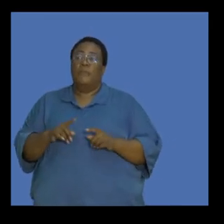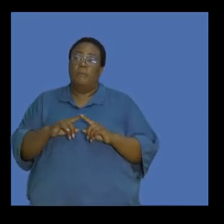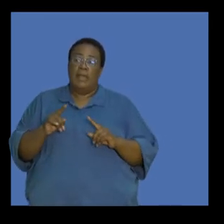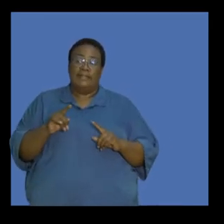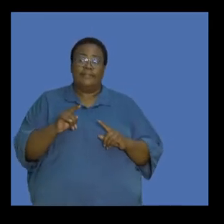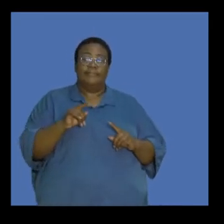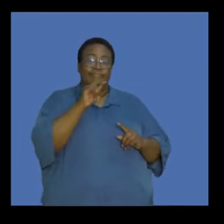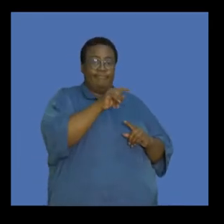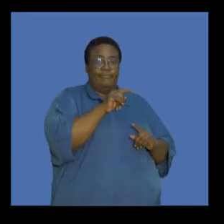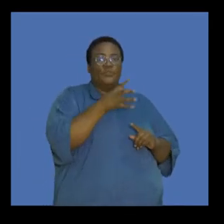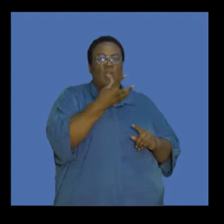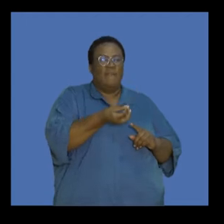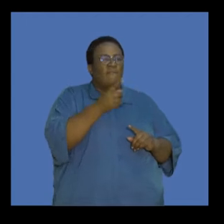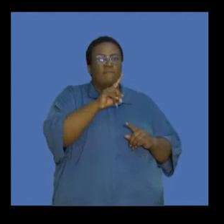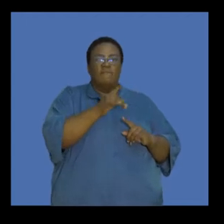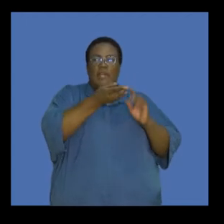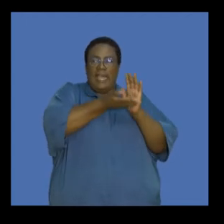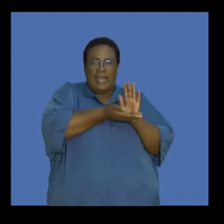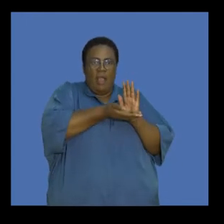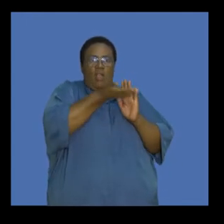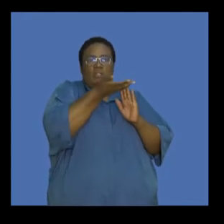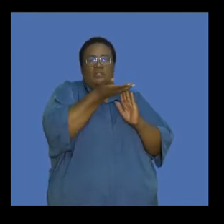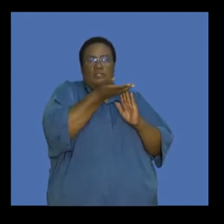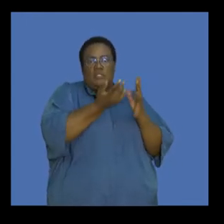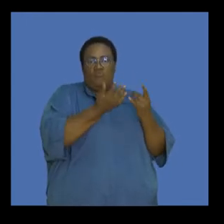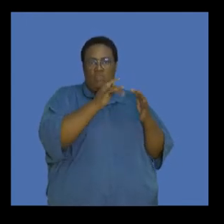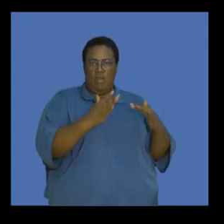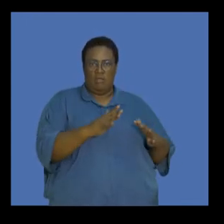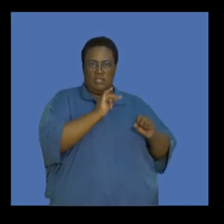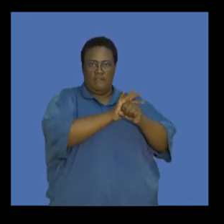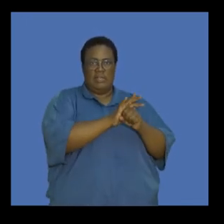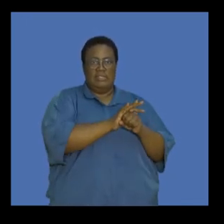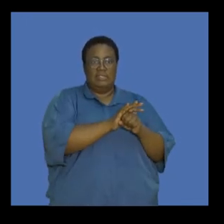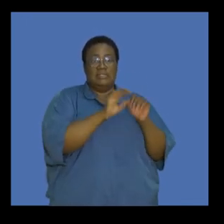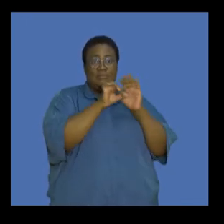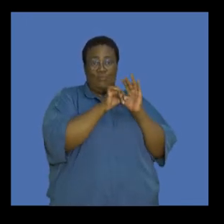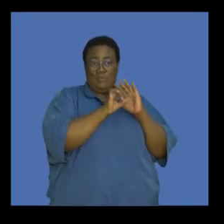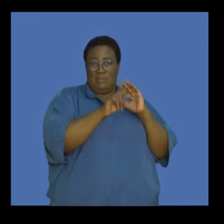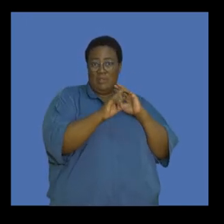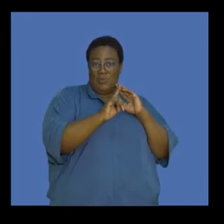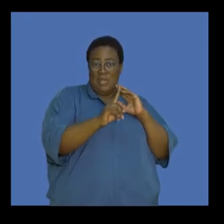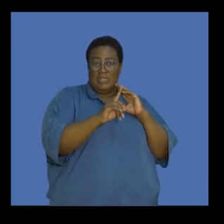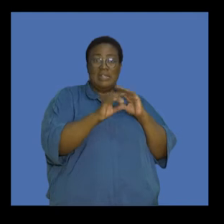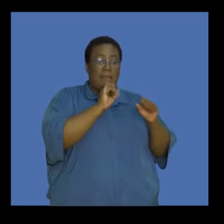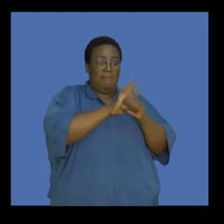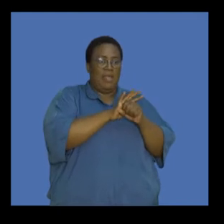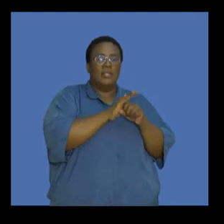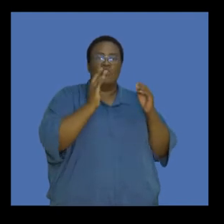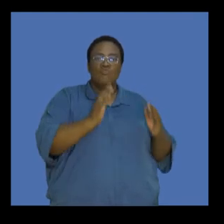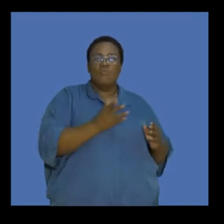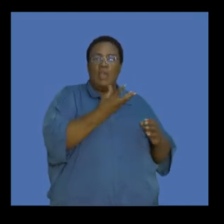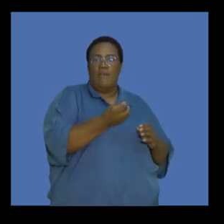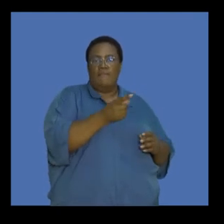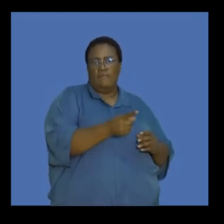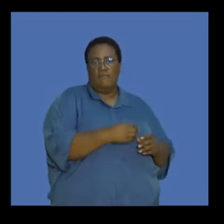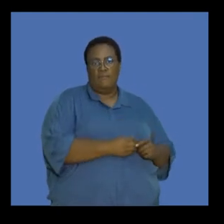we see what we call the enhanced greenhouse effect. And crucial to that is the impact that humans have had on